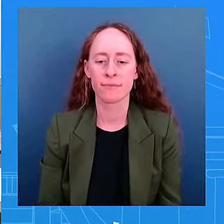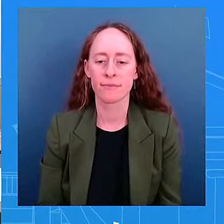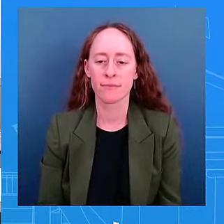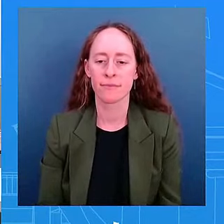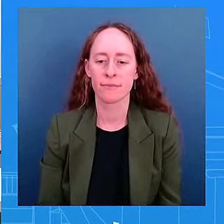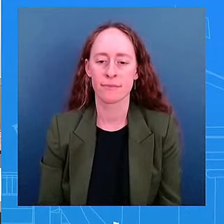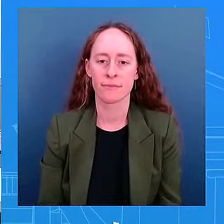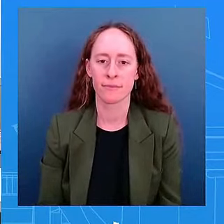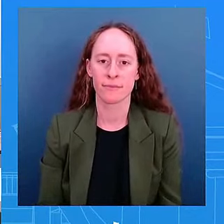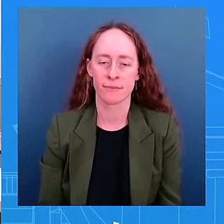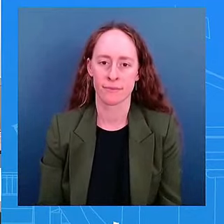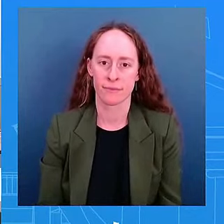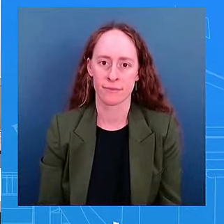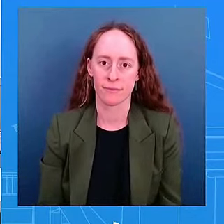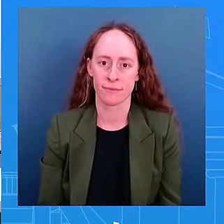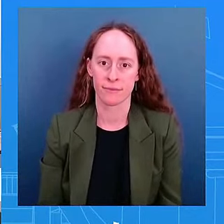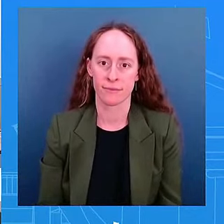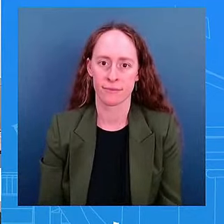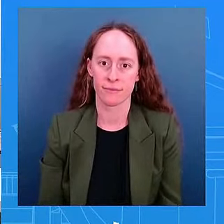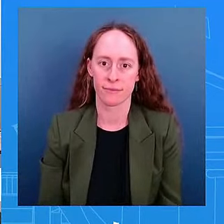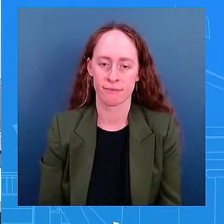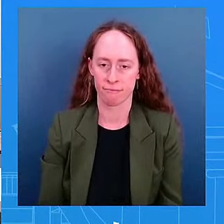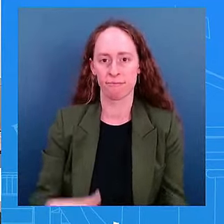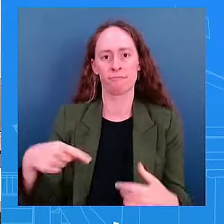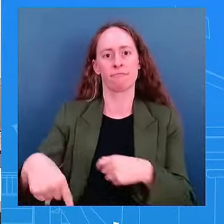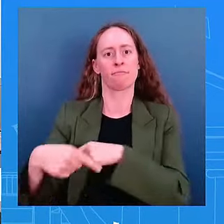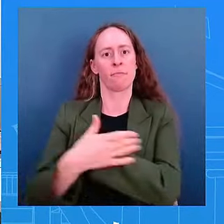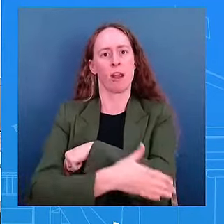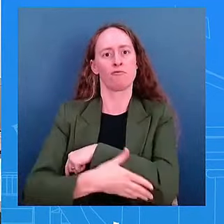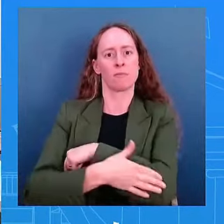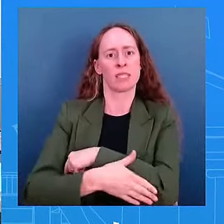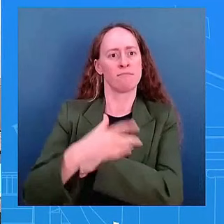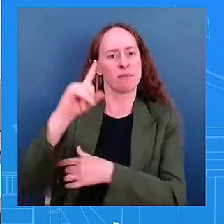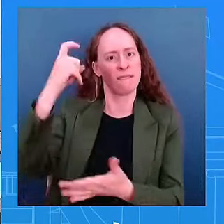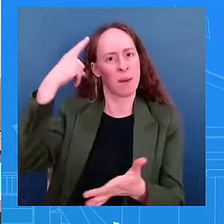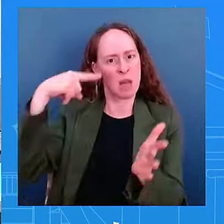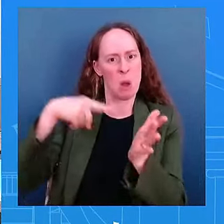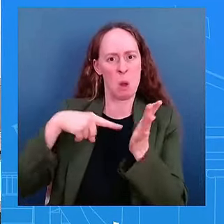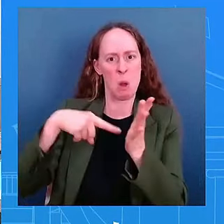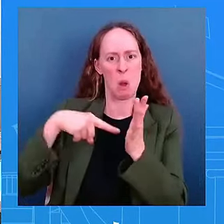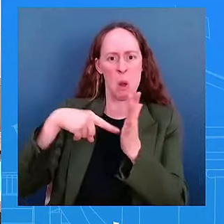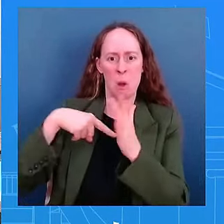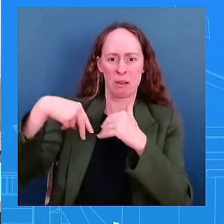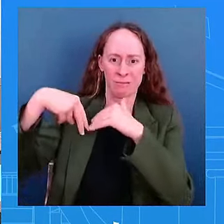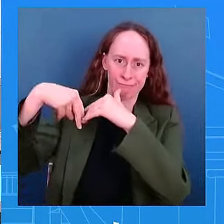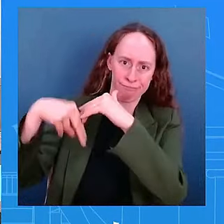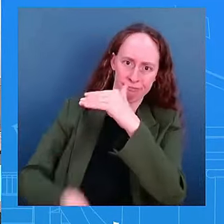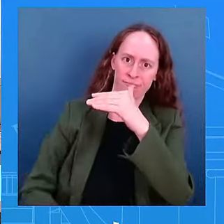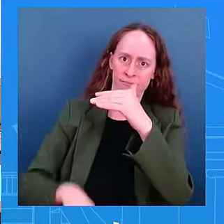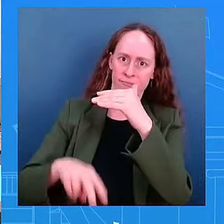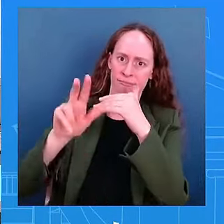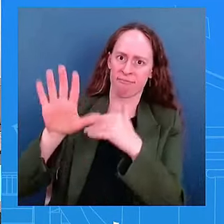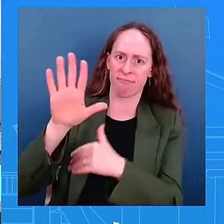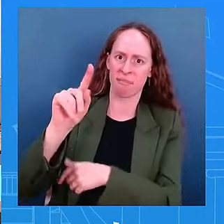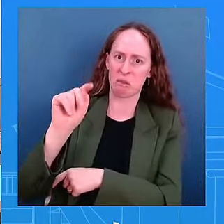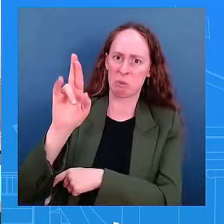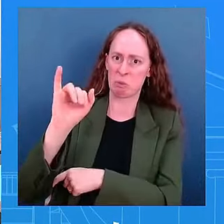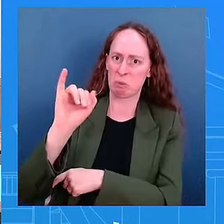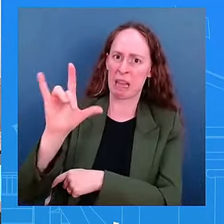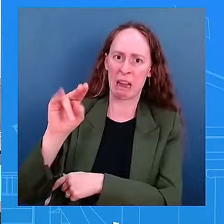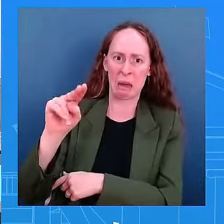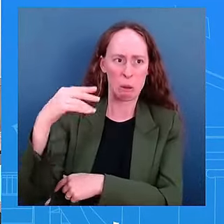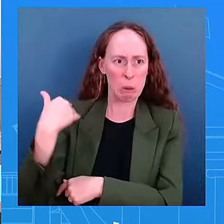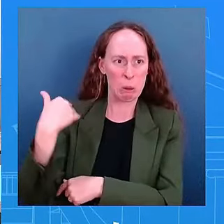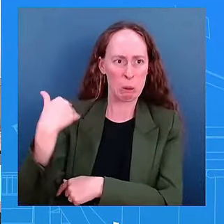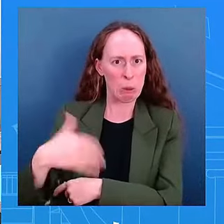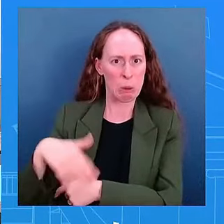crossed 35 trillion for the first time ever um the amount being added to the debt seems to be increasing at a growing rate um today we talked